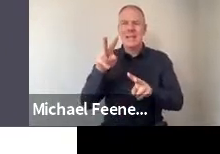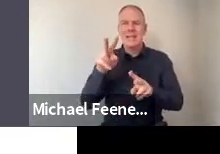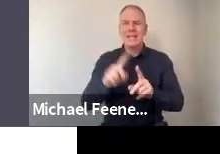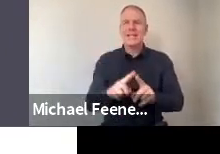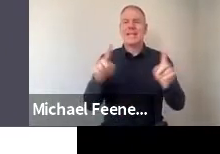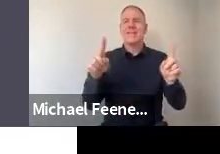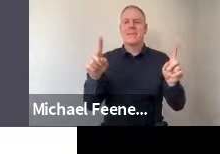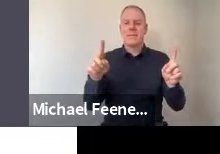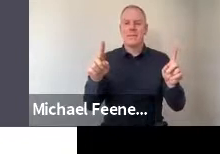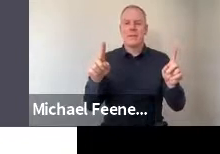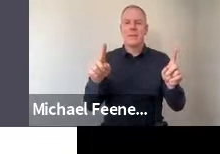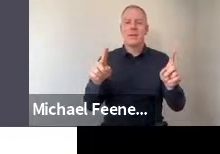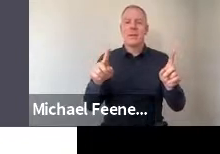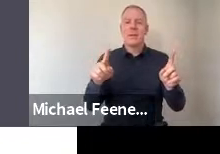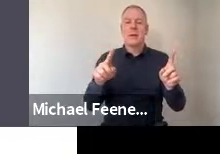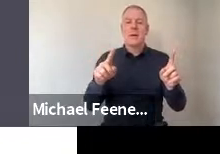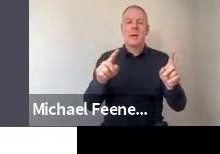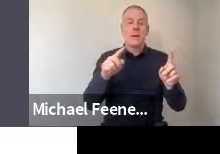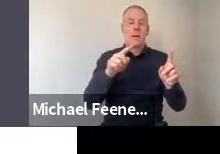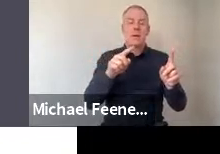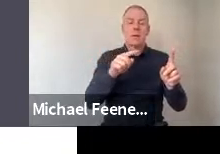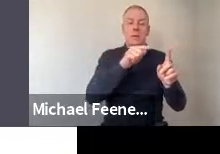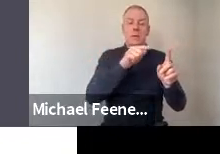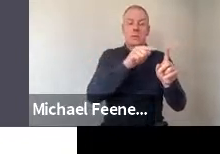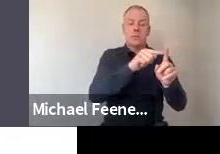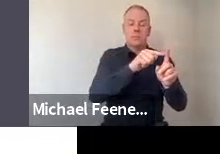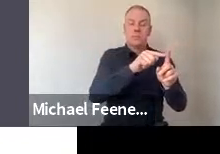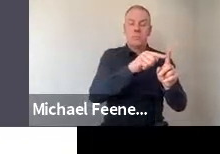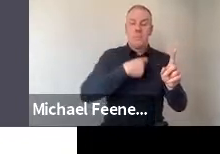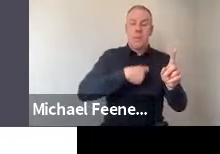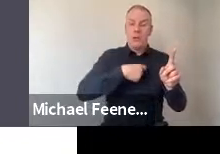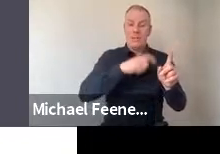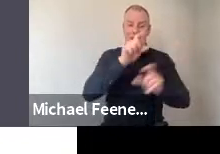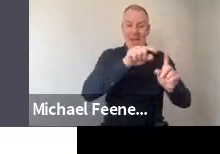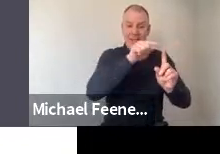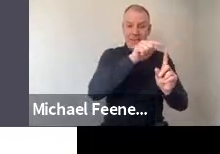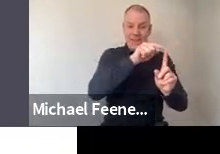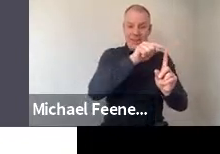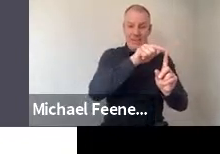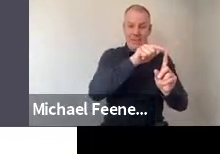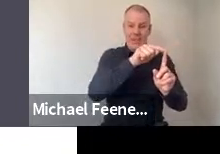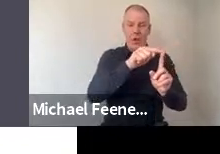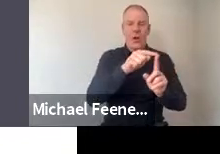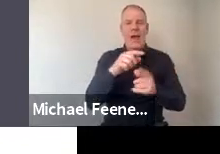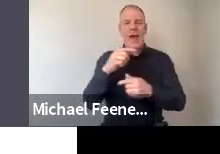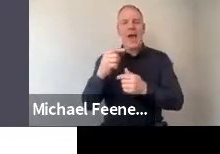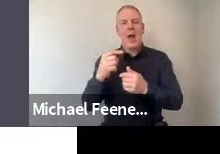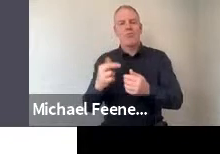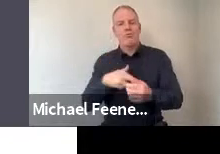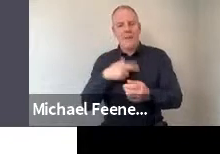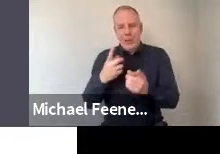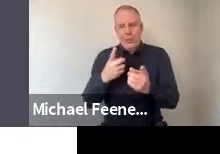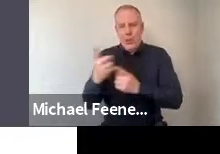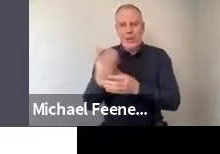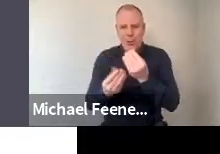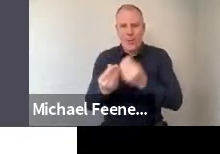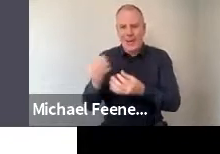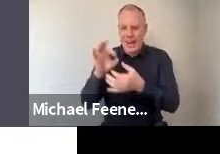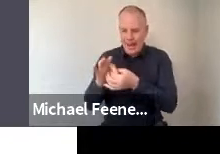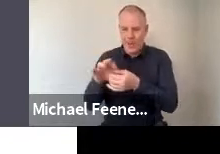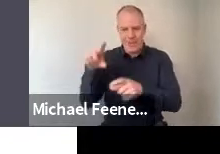between being a scientist, the identity of being a scientist, and the practice or action of actually doing